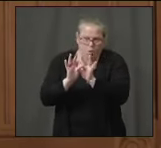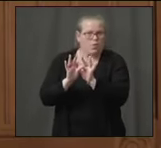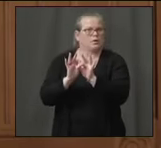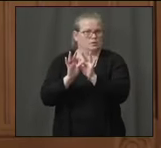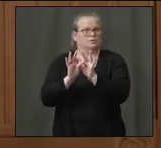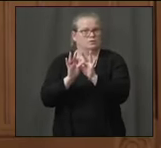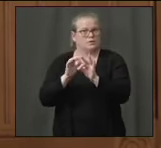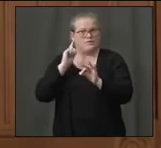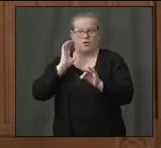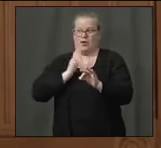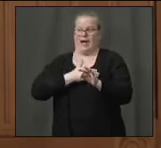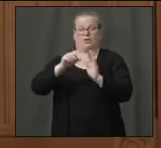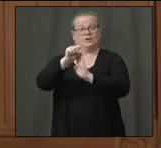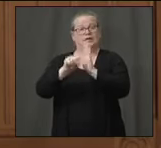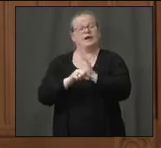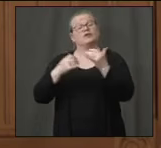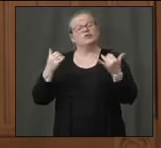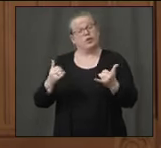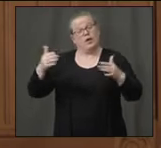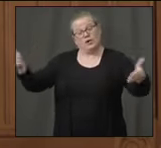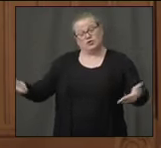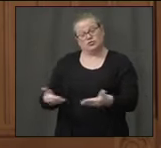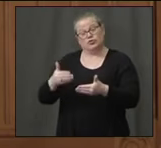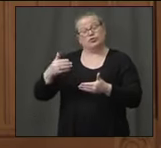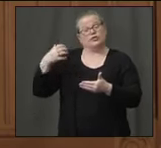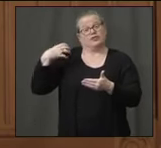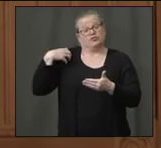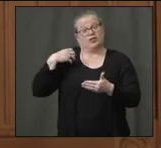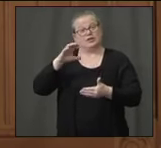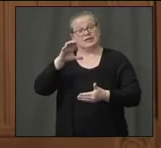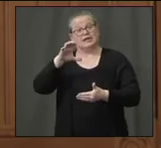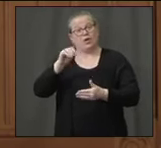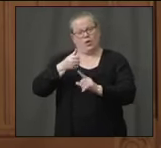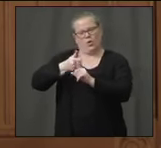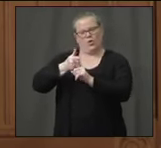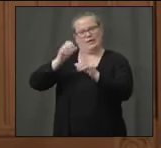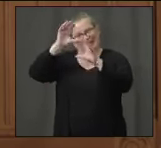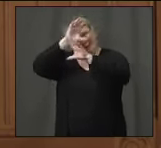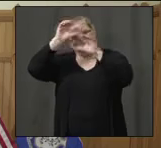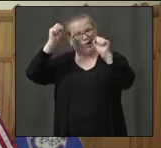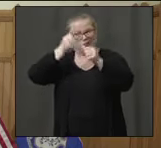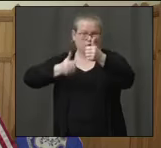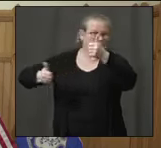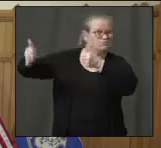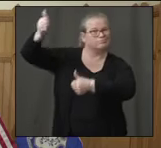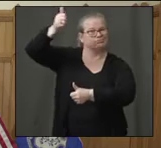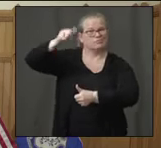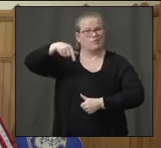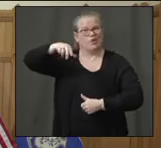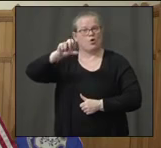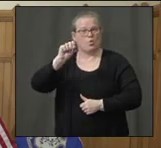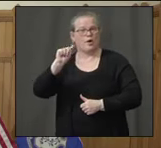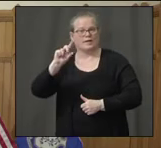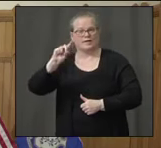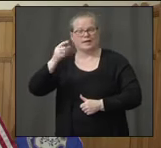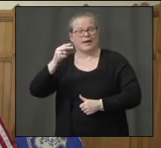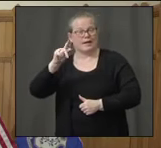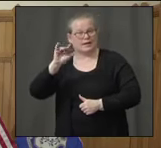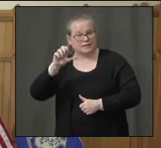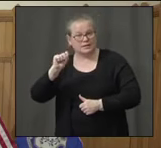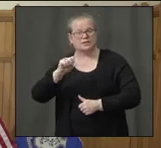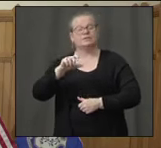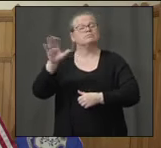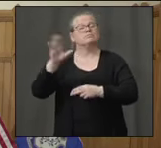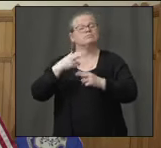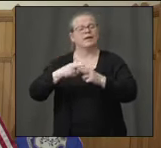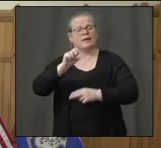let me introduce the chairman and CEO and president of Quest Diagnostics, Steve Verskowski. first of all, thanks, Governor, for having me